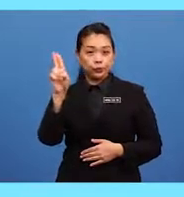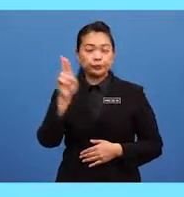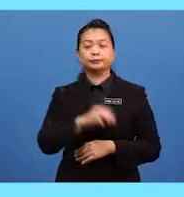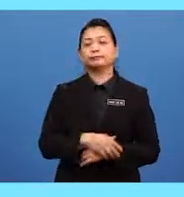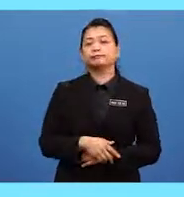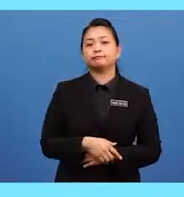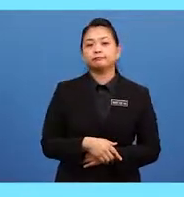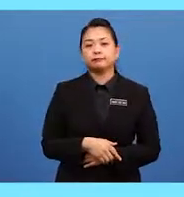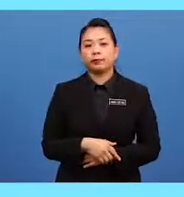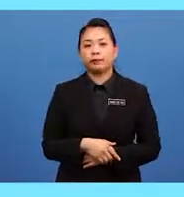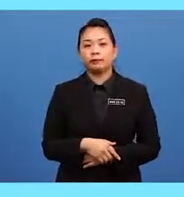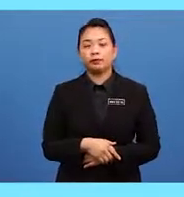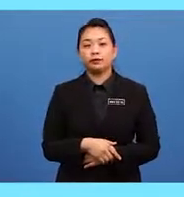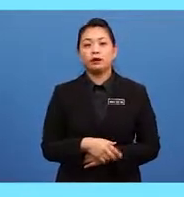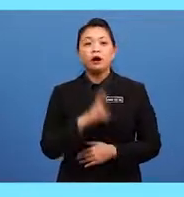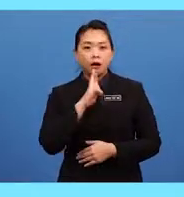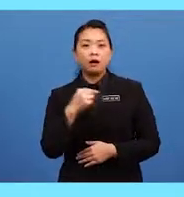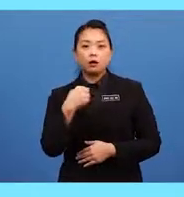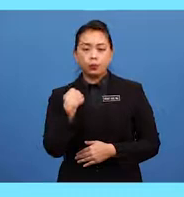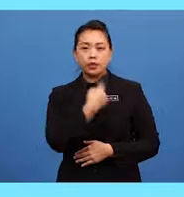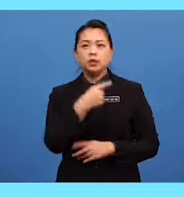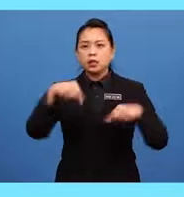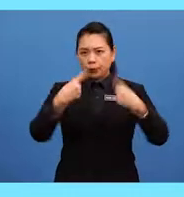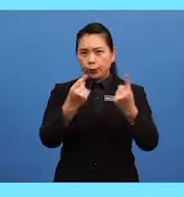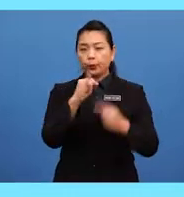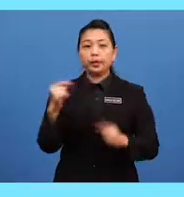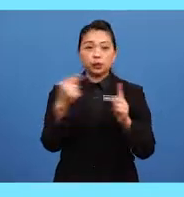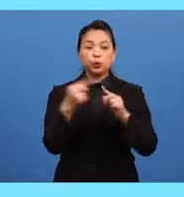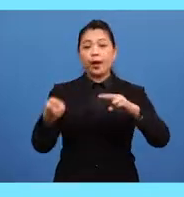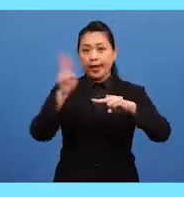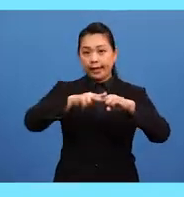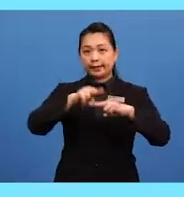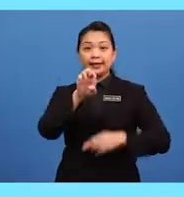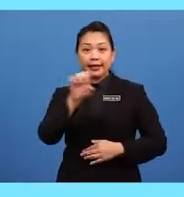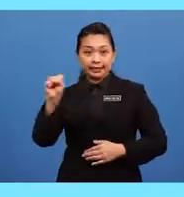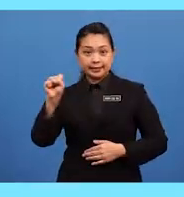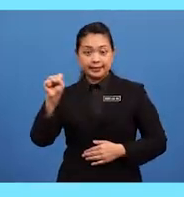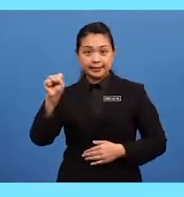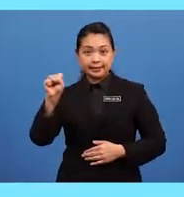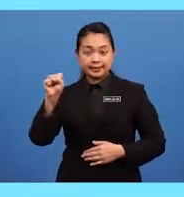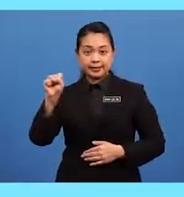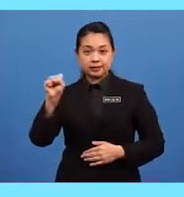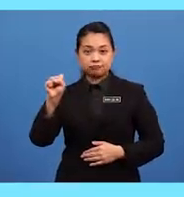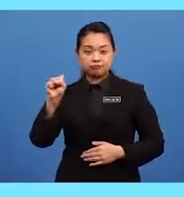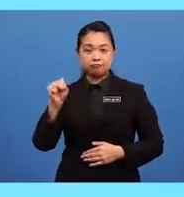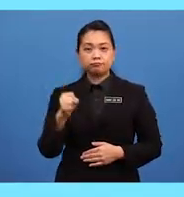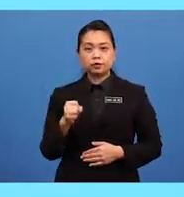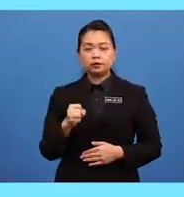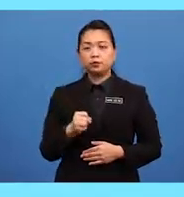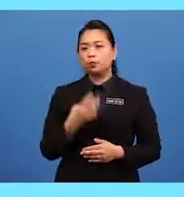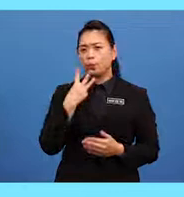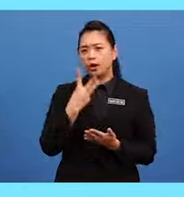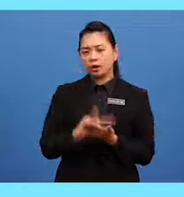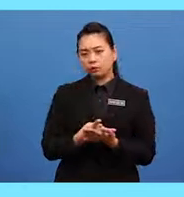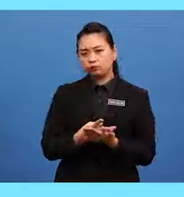U. Are we going to add ES after the word? Well, in this